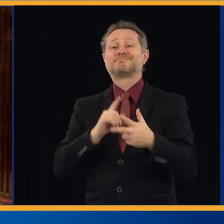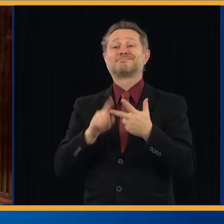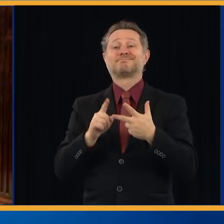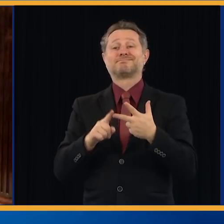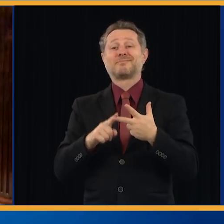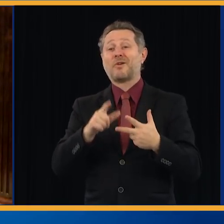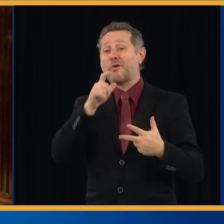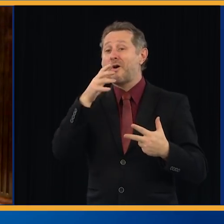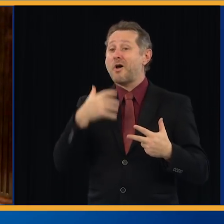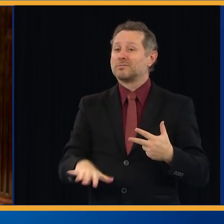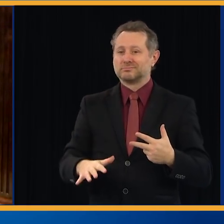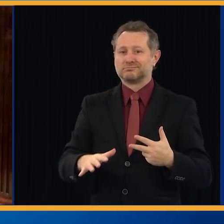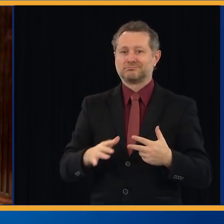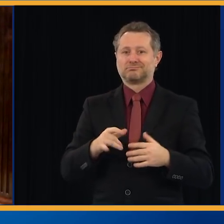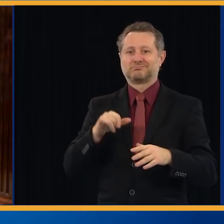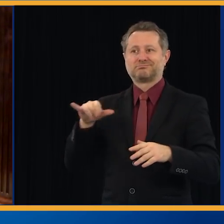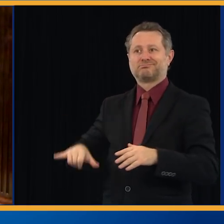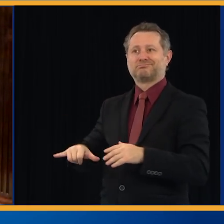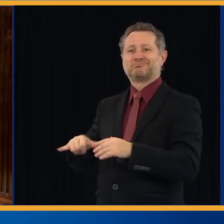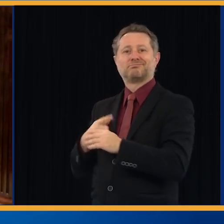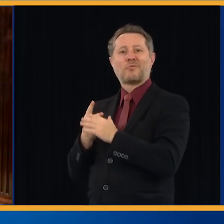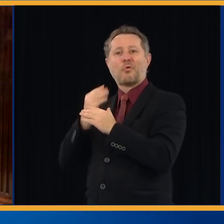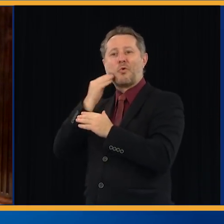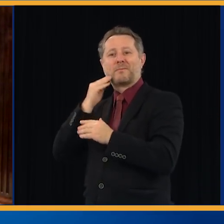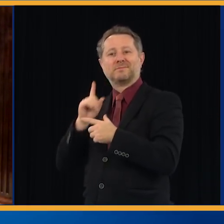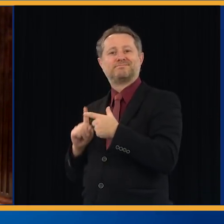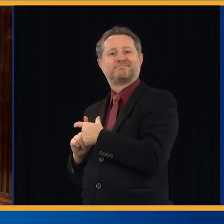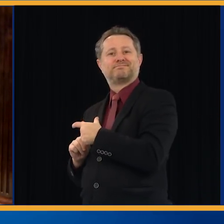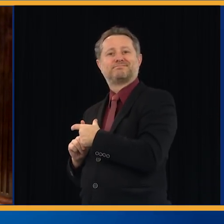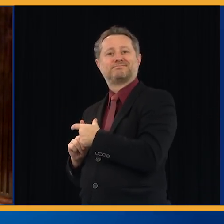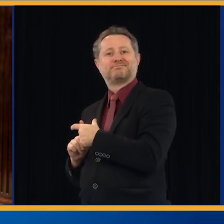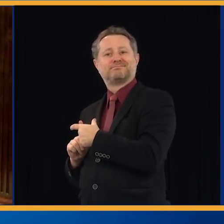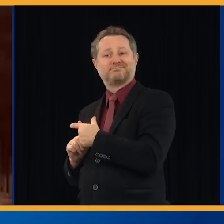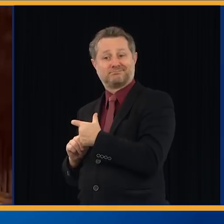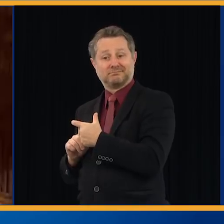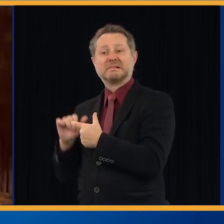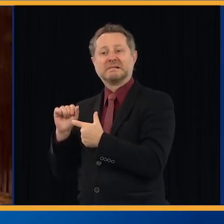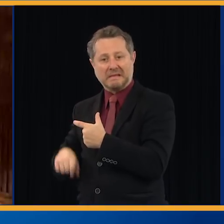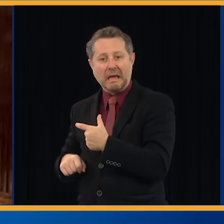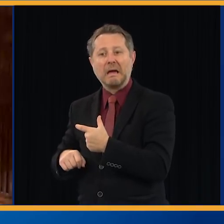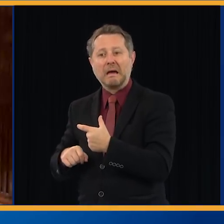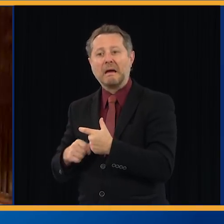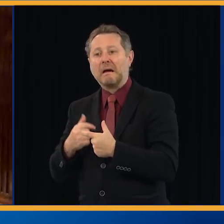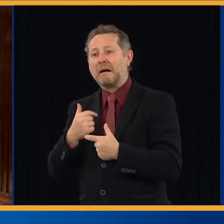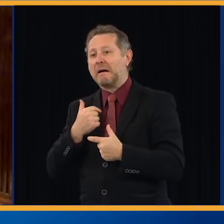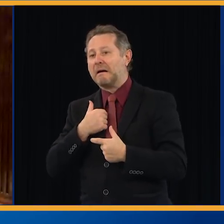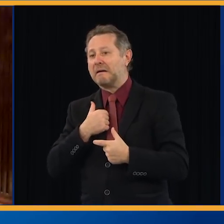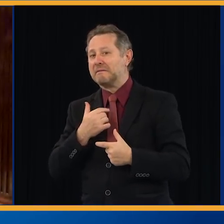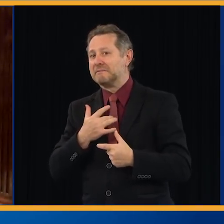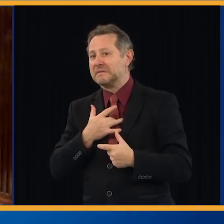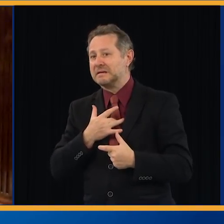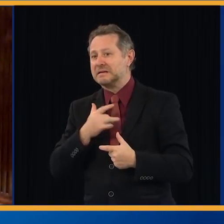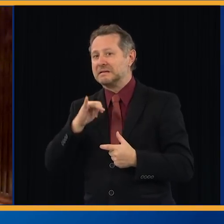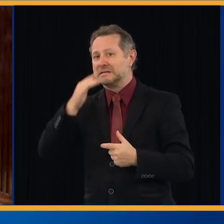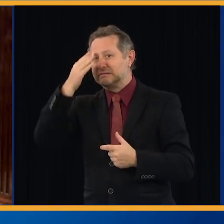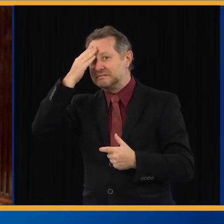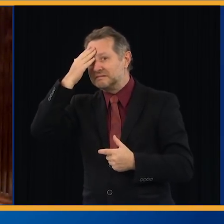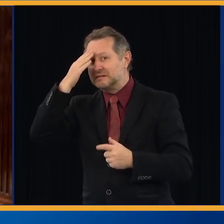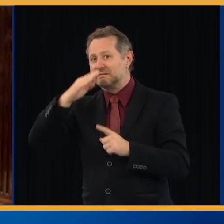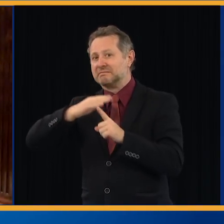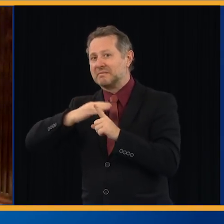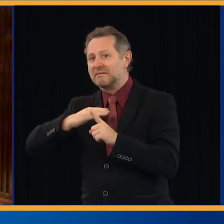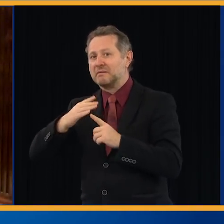services they need, including the ability to report any symptoms they may be experiencing. Vital